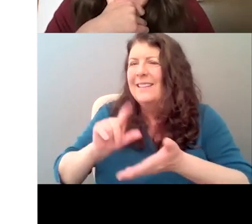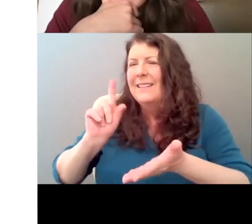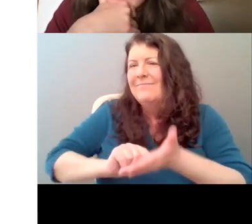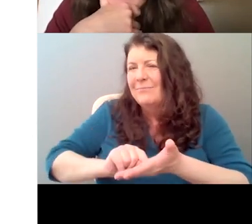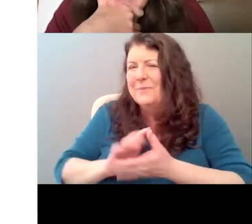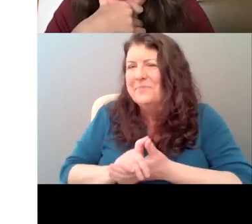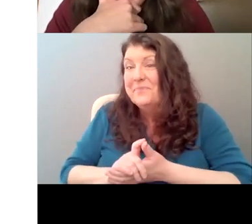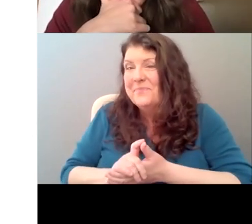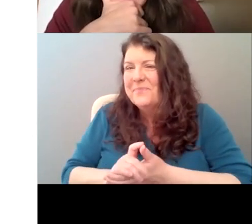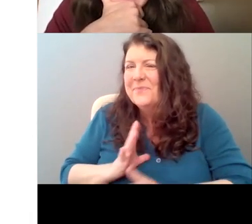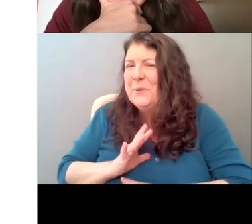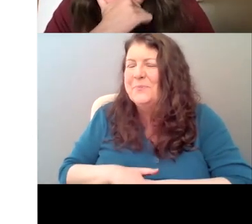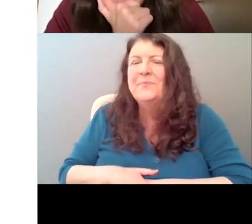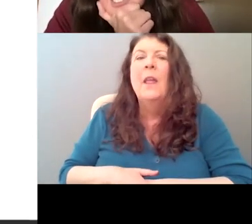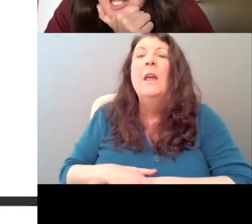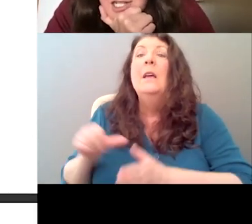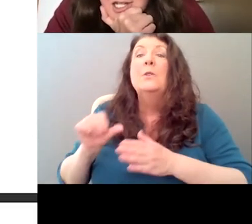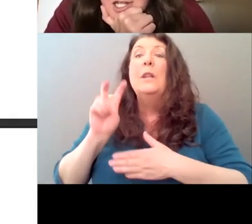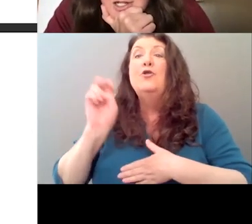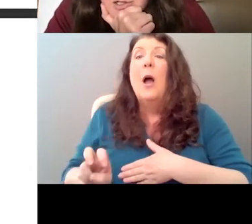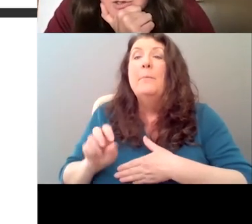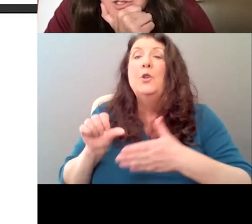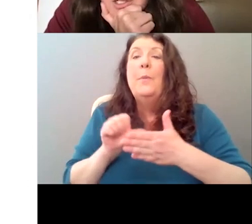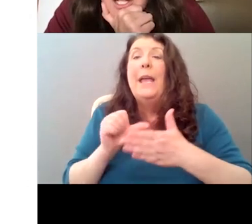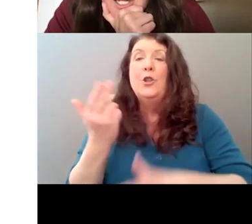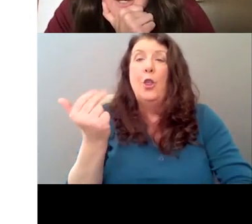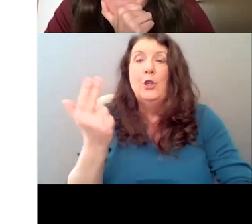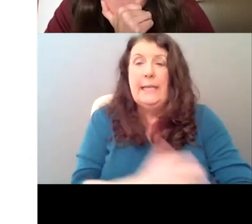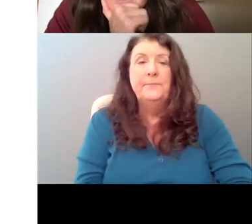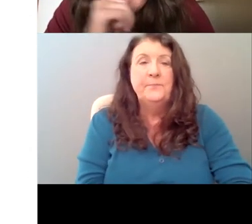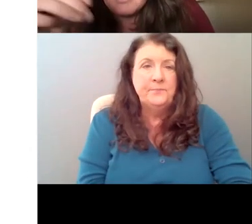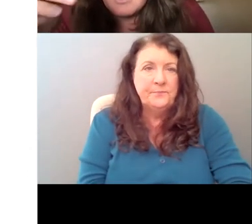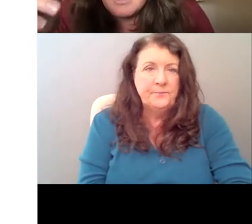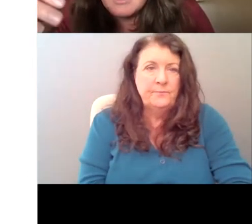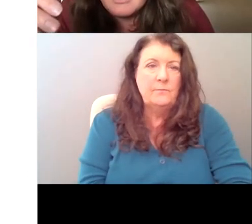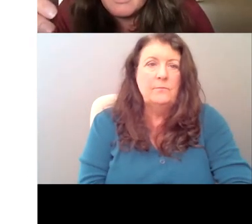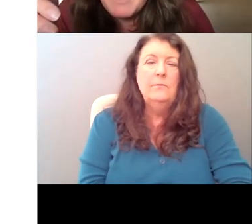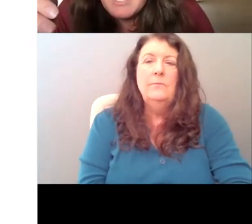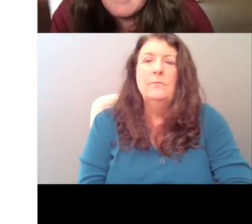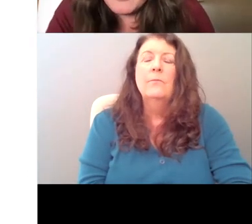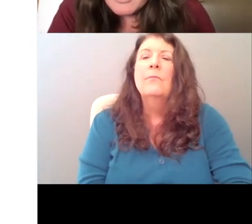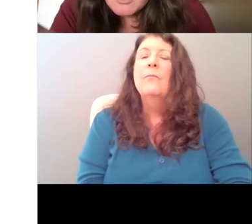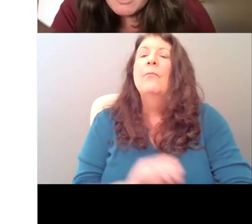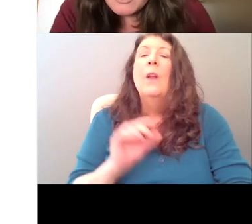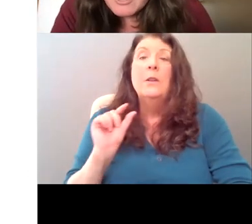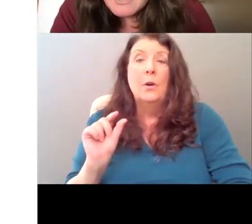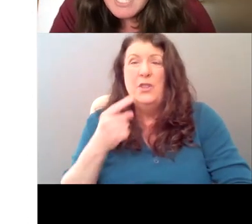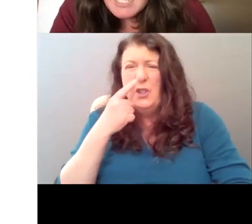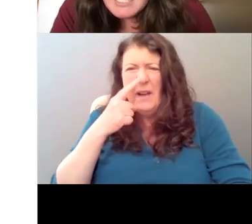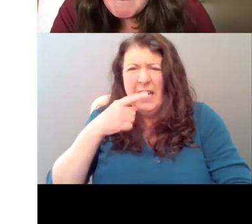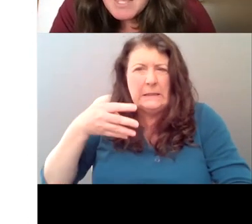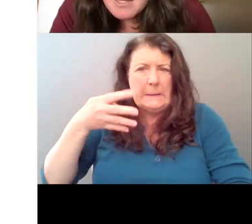going to jump, let's jump to page 13. Cool. Um, and a little bit, if you could scroll